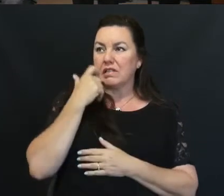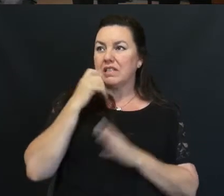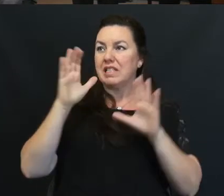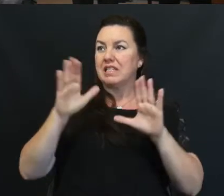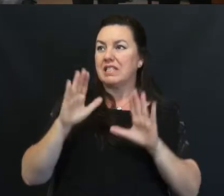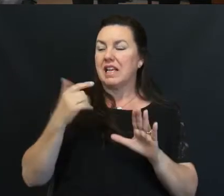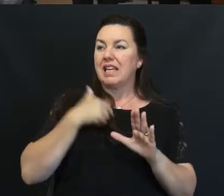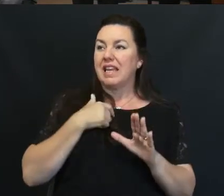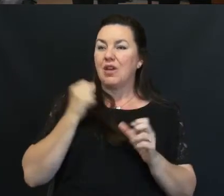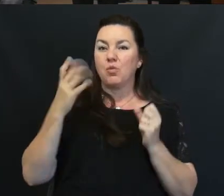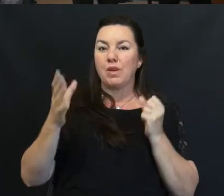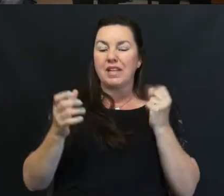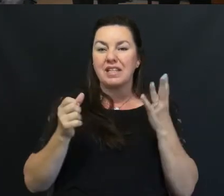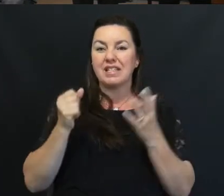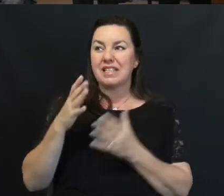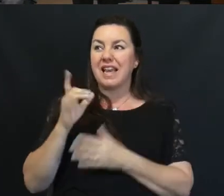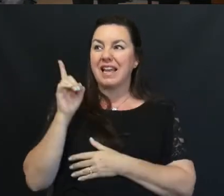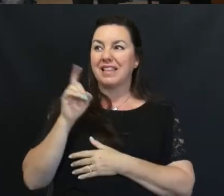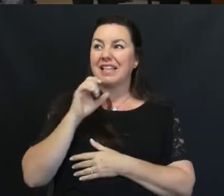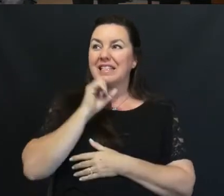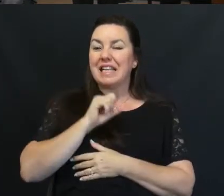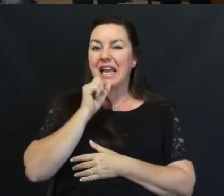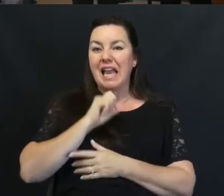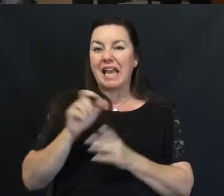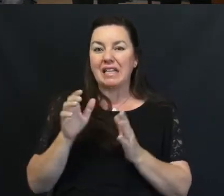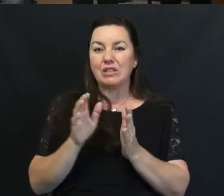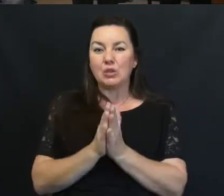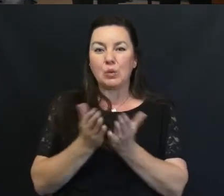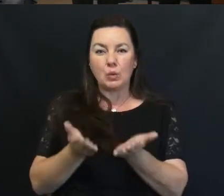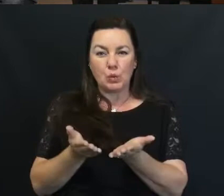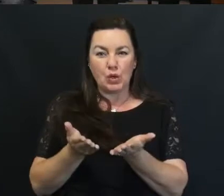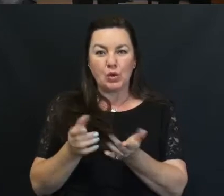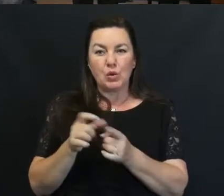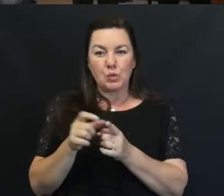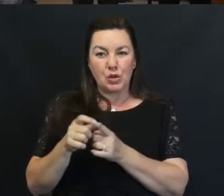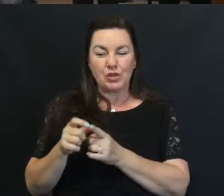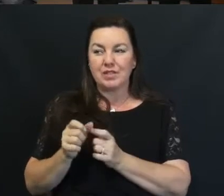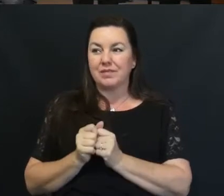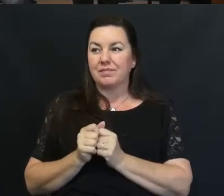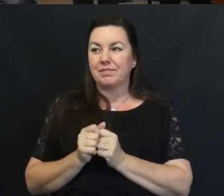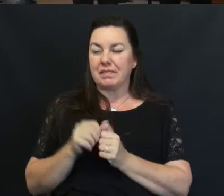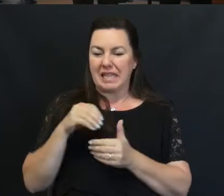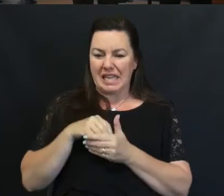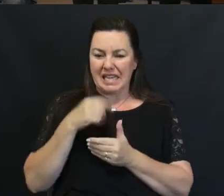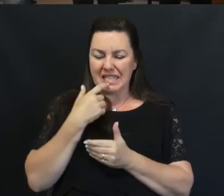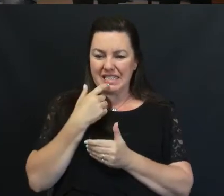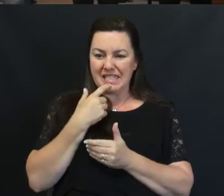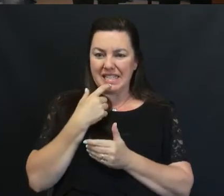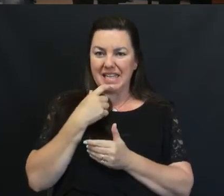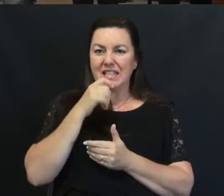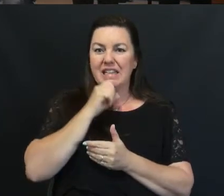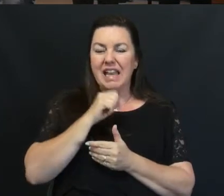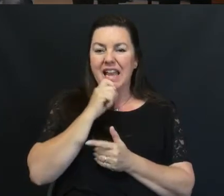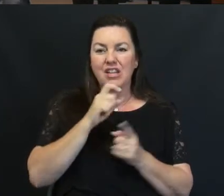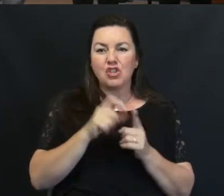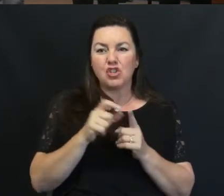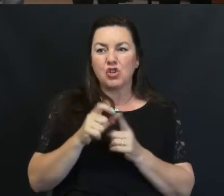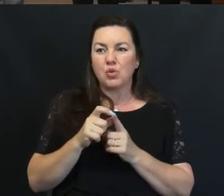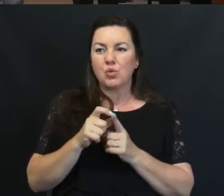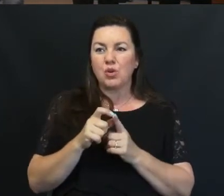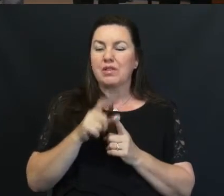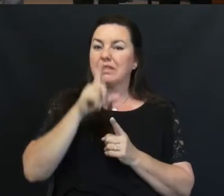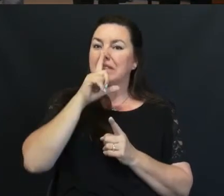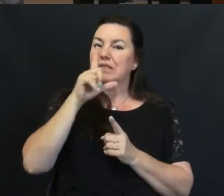sang this song, Dr. T led this song, Ancient Words. And in it, it says, ancient words ever